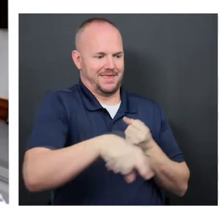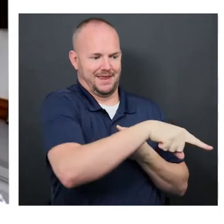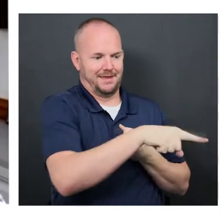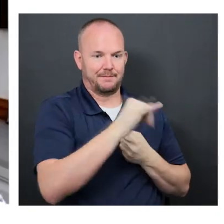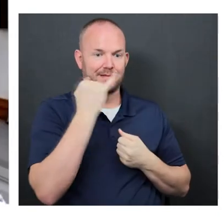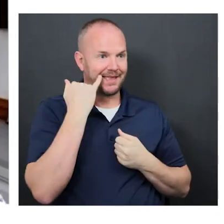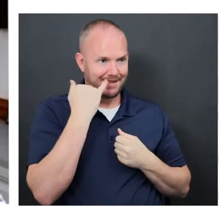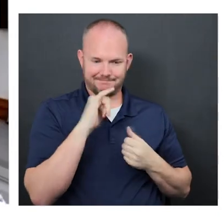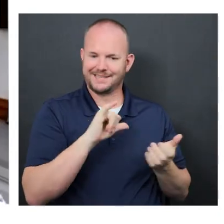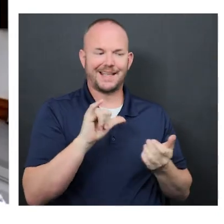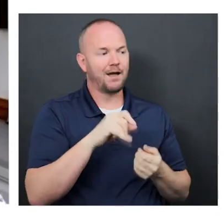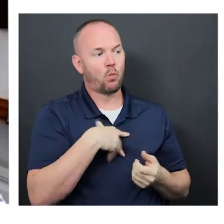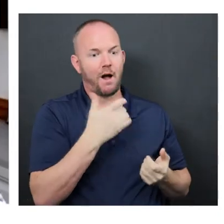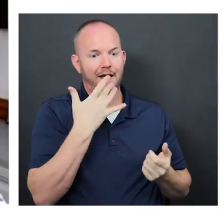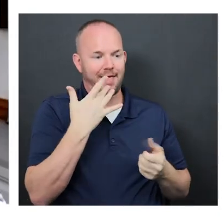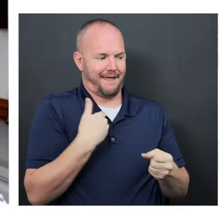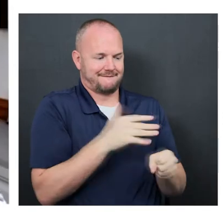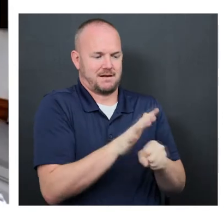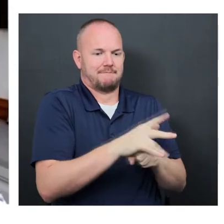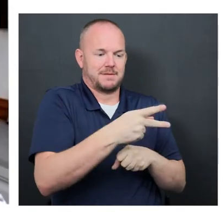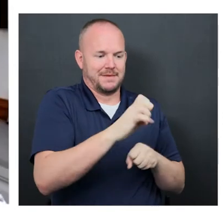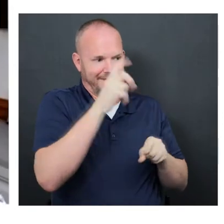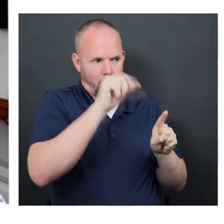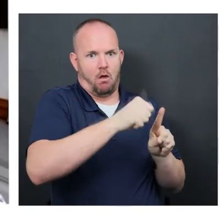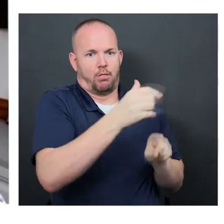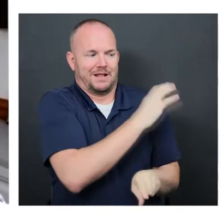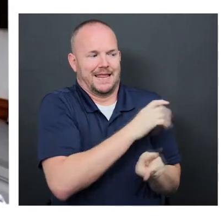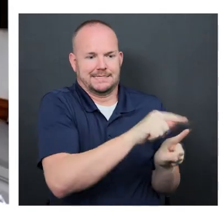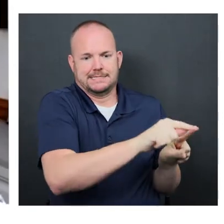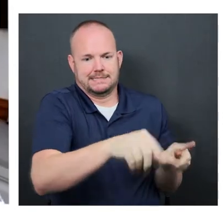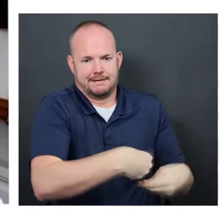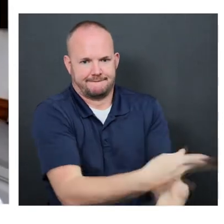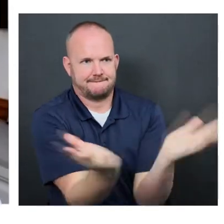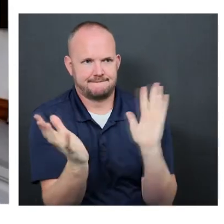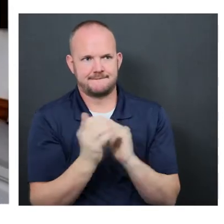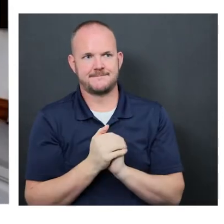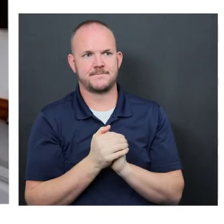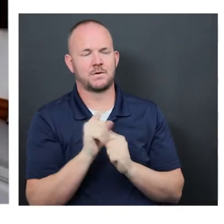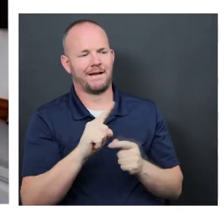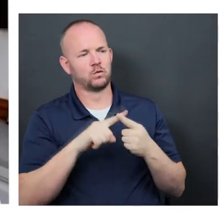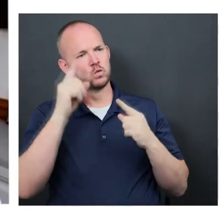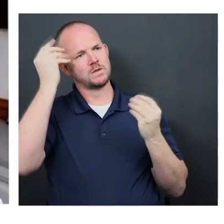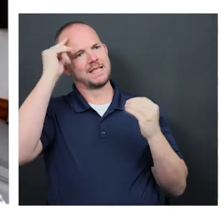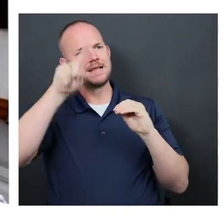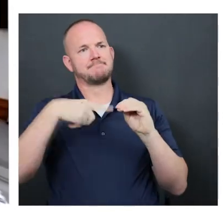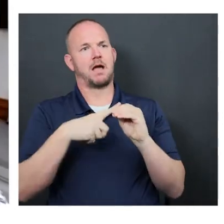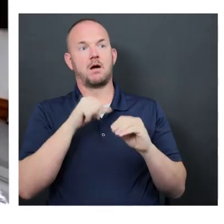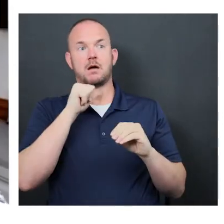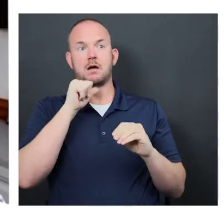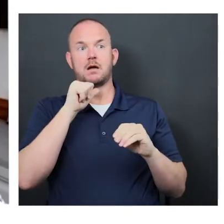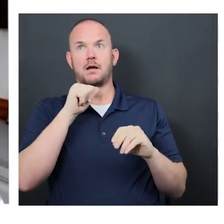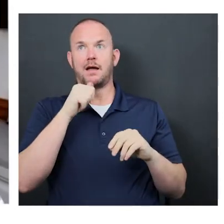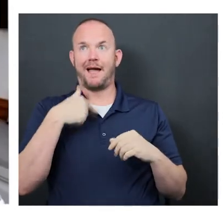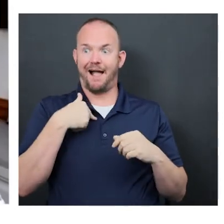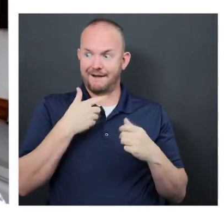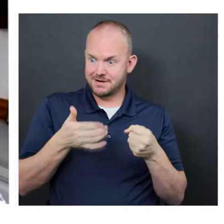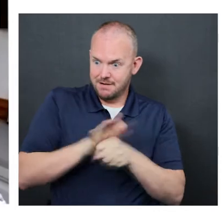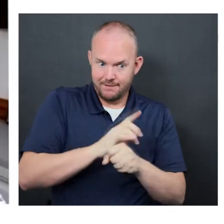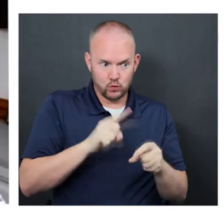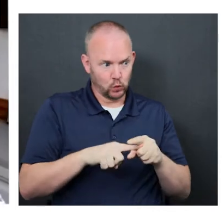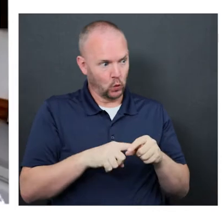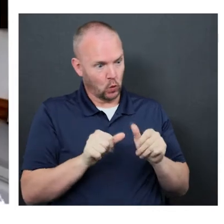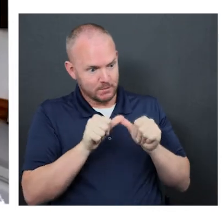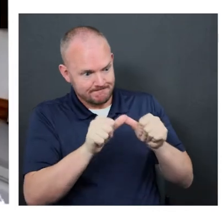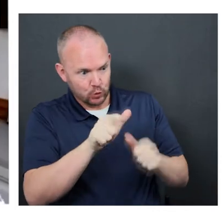all the PPE, just like any other clinical team member I had. And then I had to start thinking, well, okay, I don't have coverage 24-7.